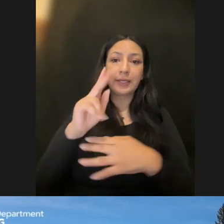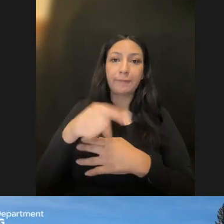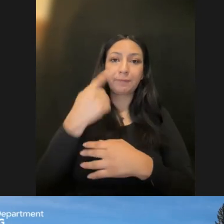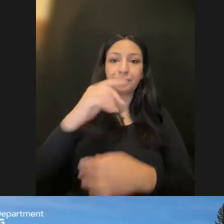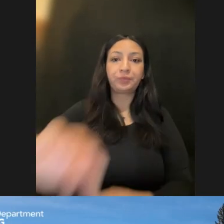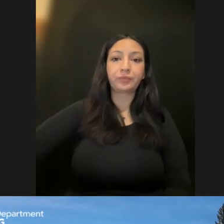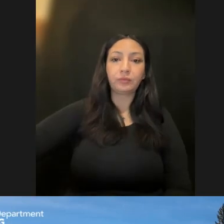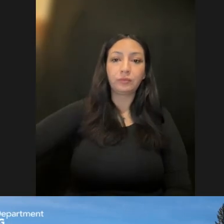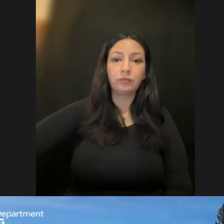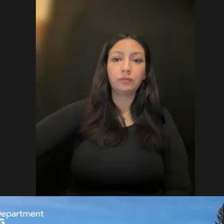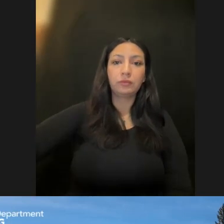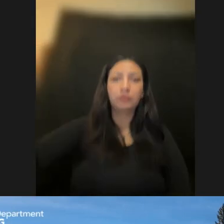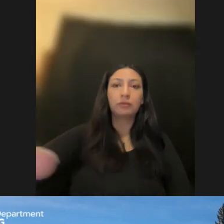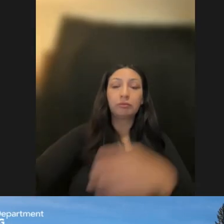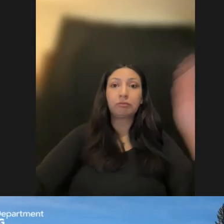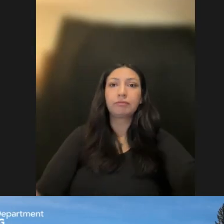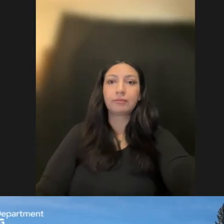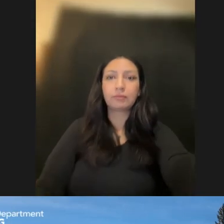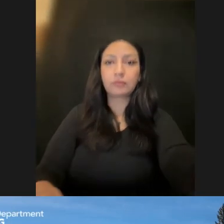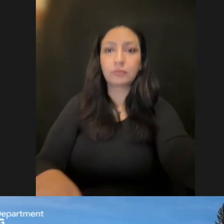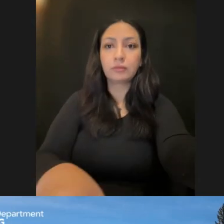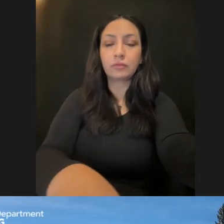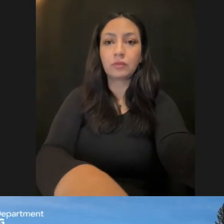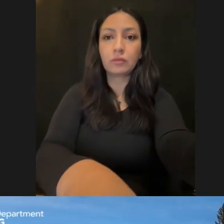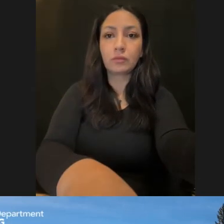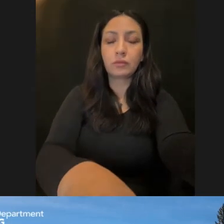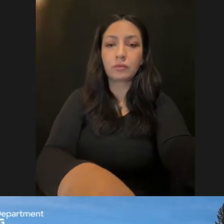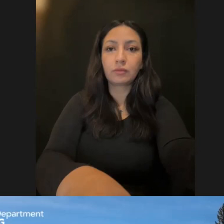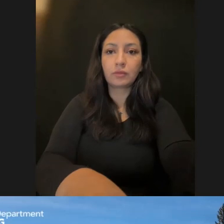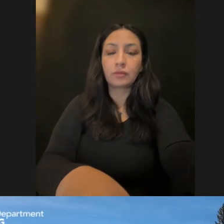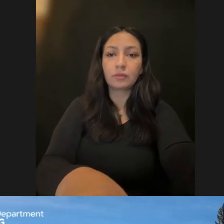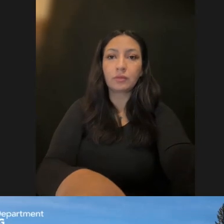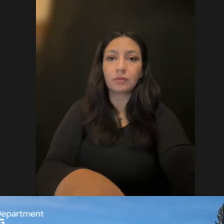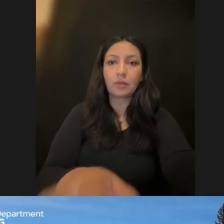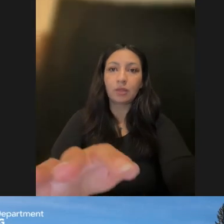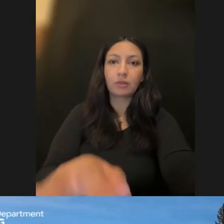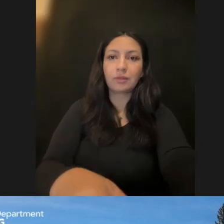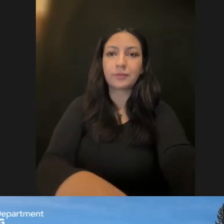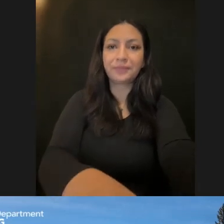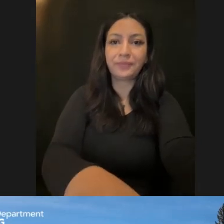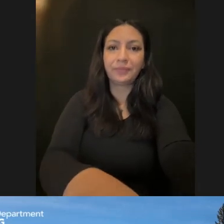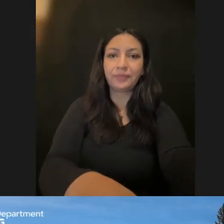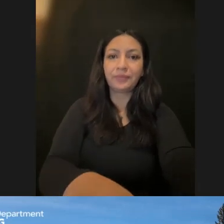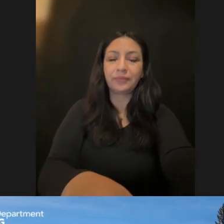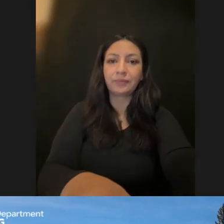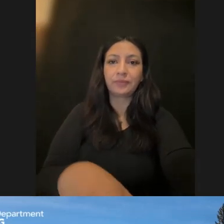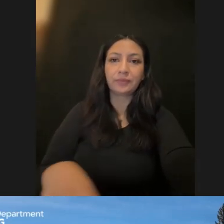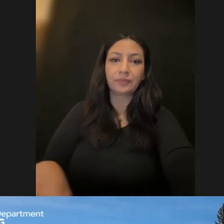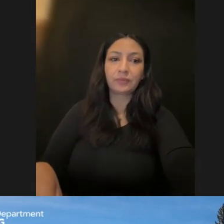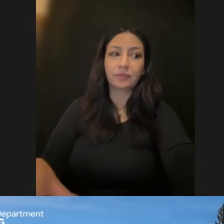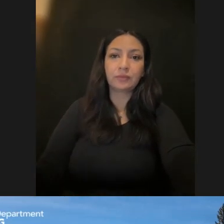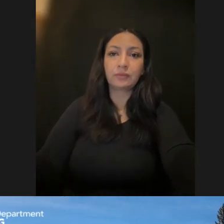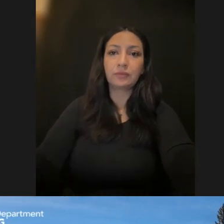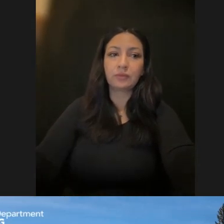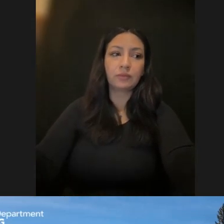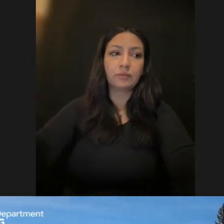that's, I think, something really important to highlight is that there has been a lot of work done in this space. So we want to understand